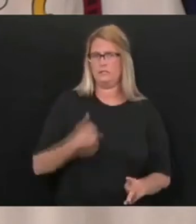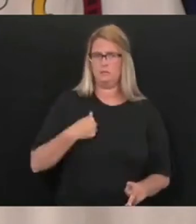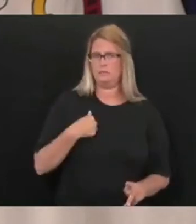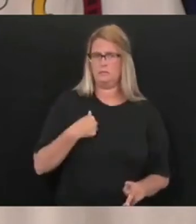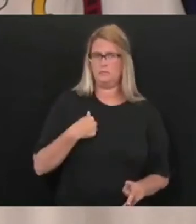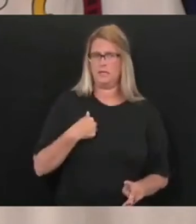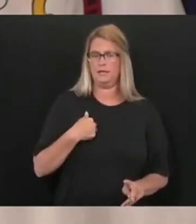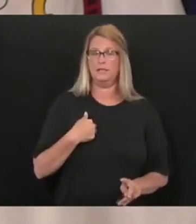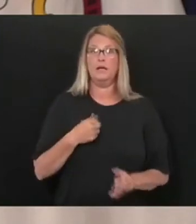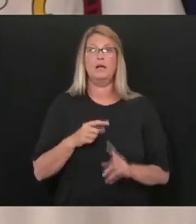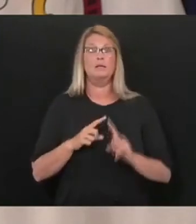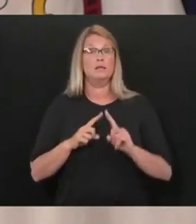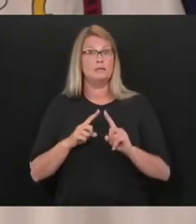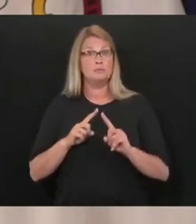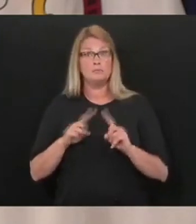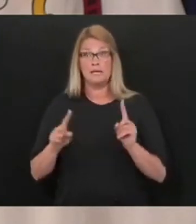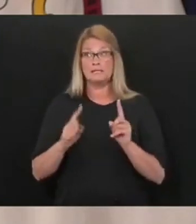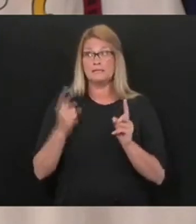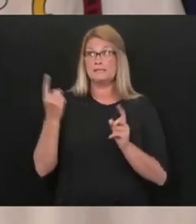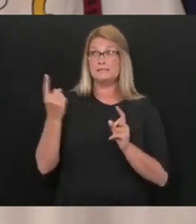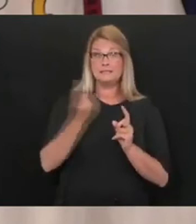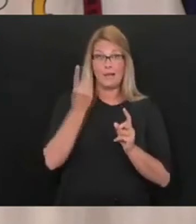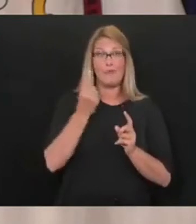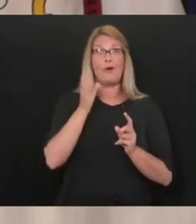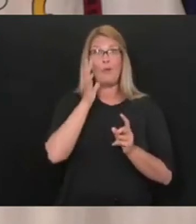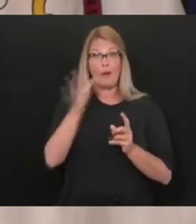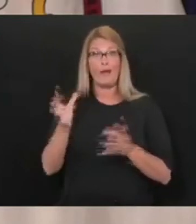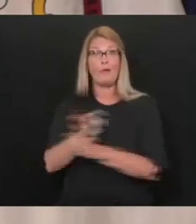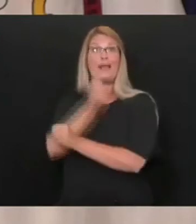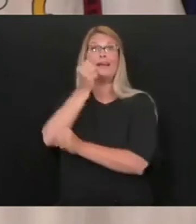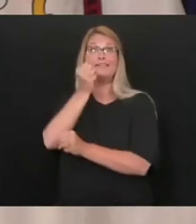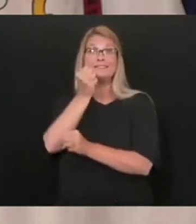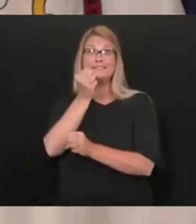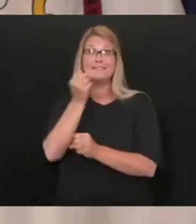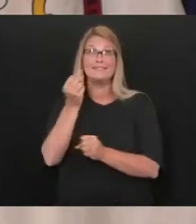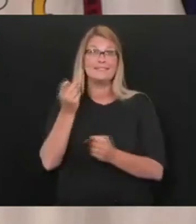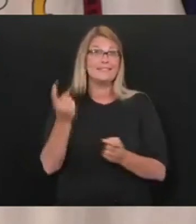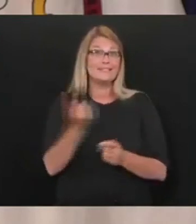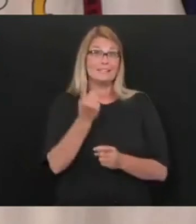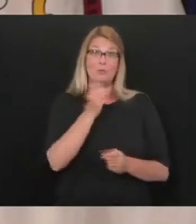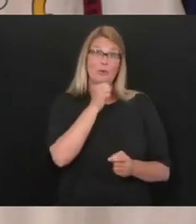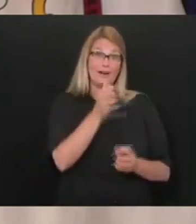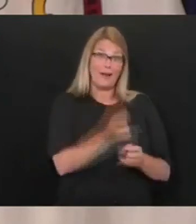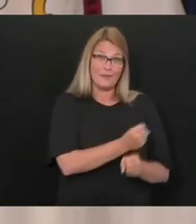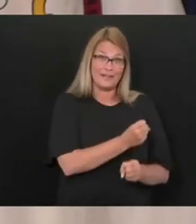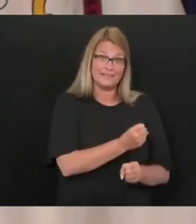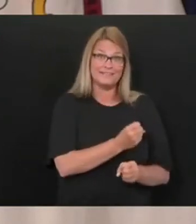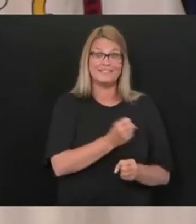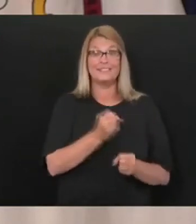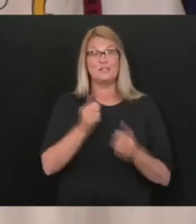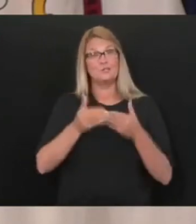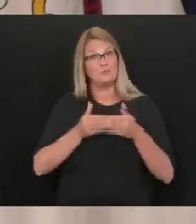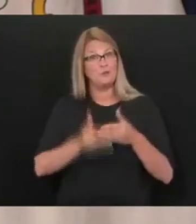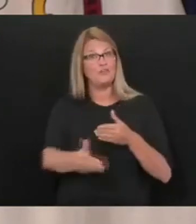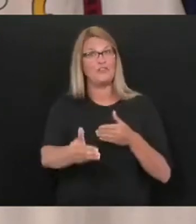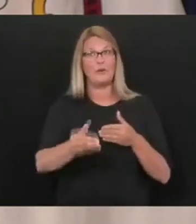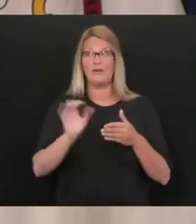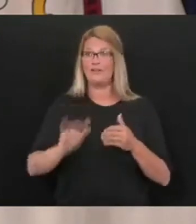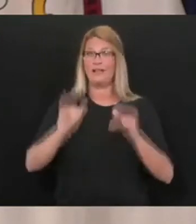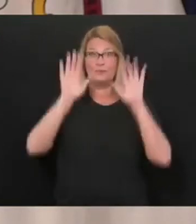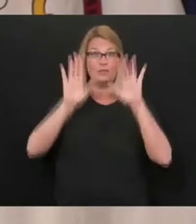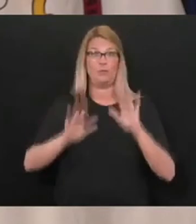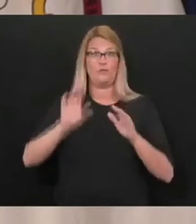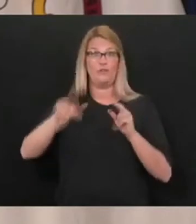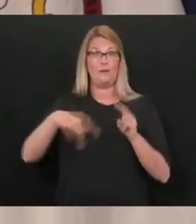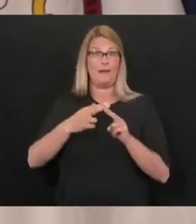but, you know, somebody's got to win and somebody's got to lose. And as we go forward, you know, that's the wonderful part about this democracy is,